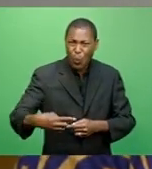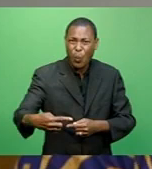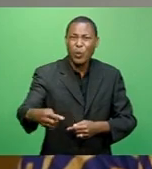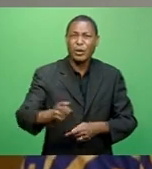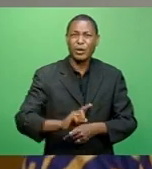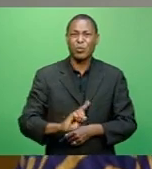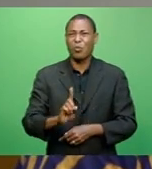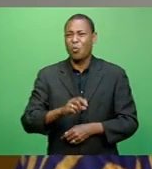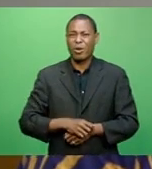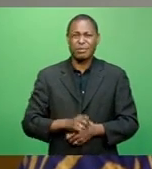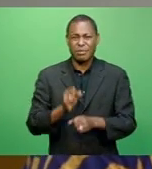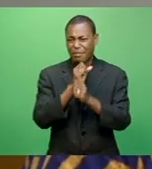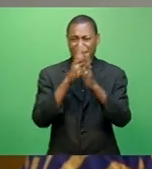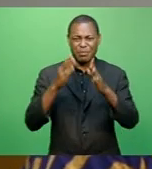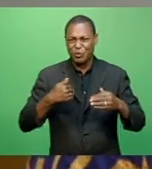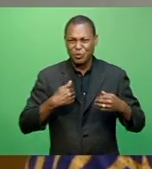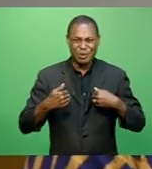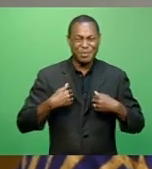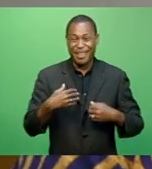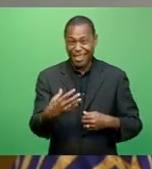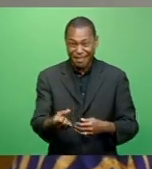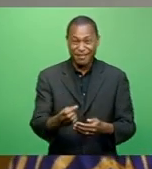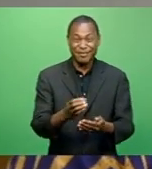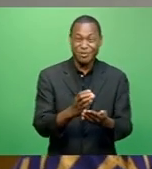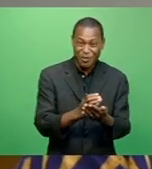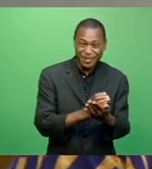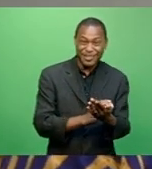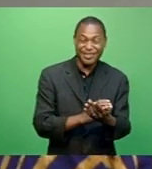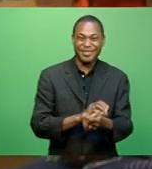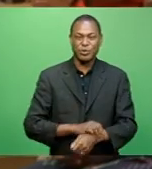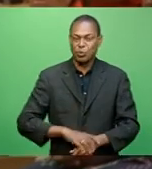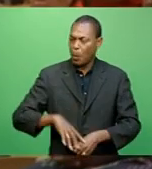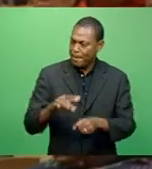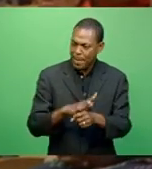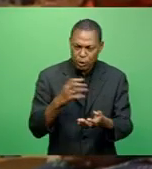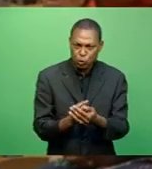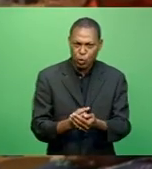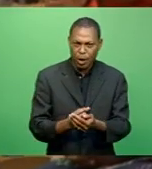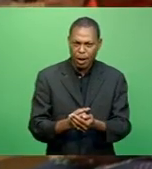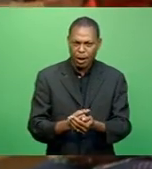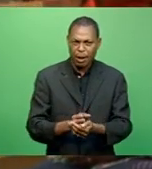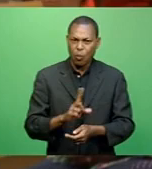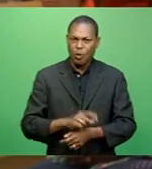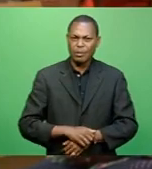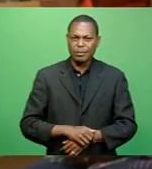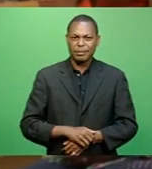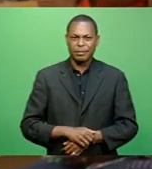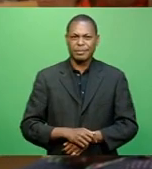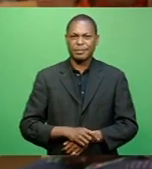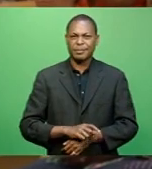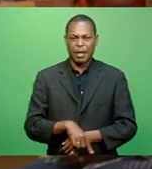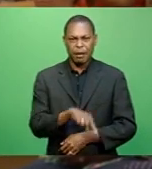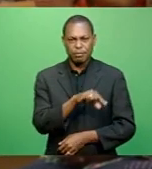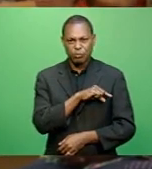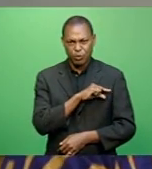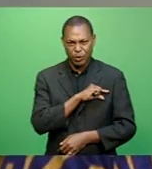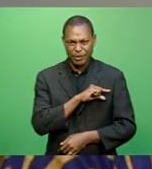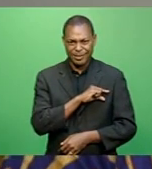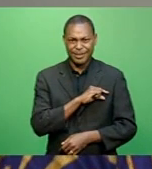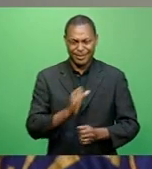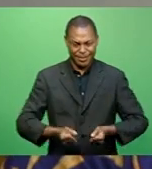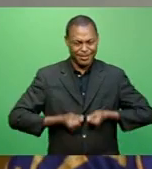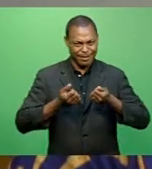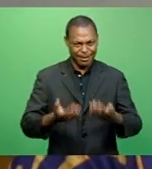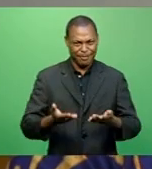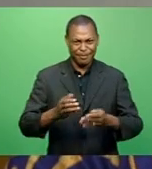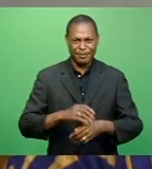of the university and make sure that the courses are accredited just to help out with those that are coming in to